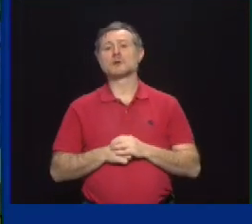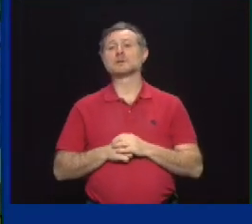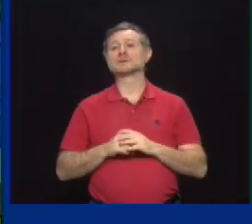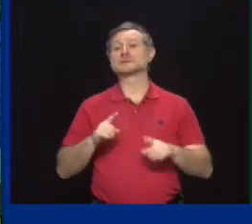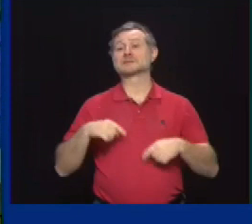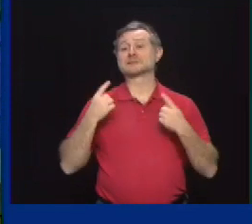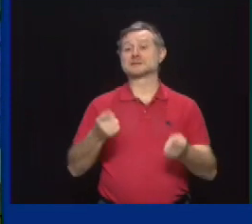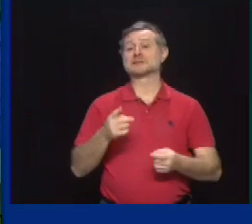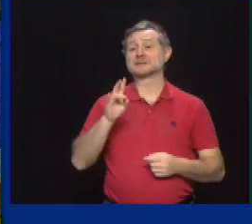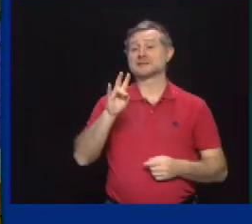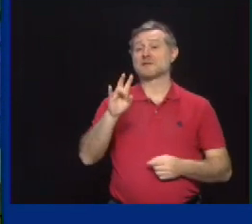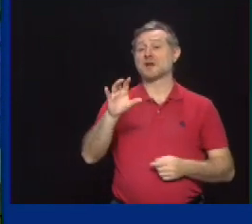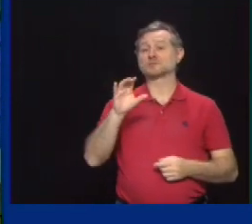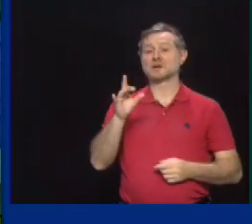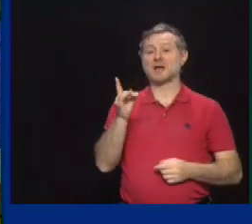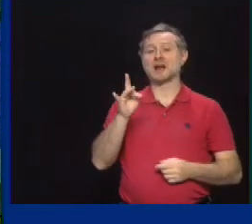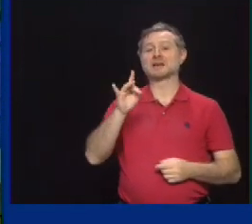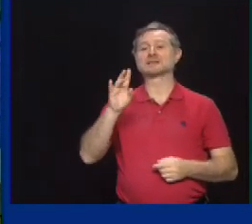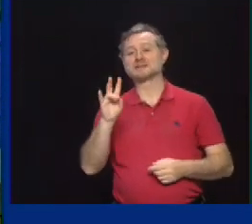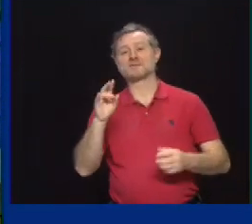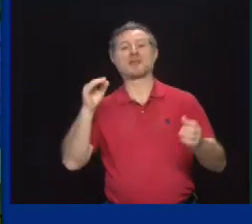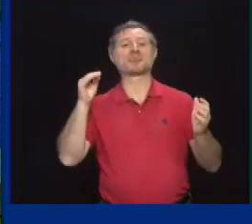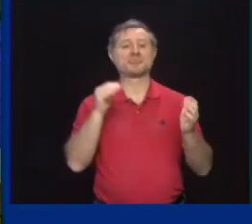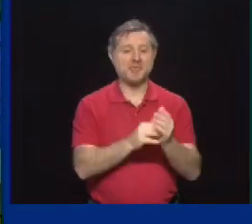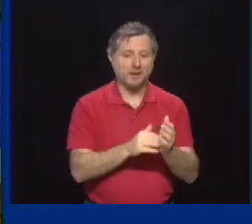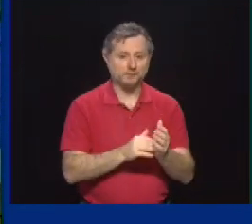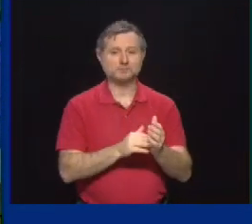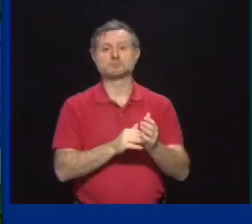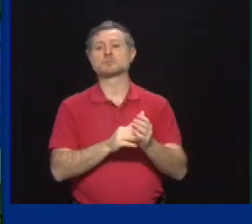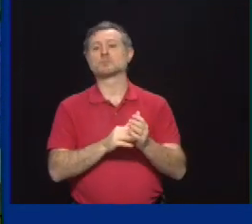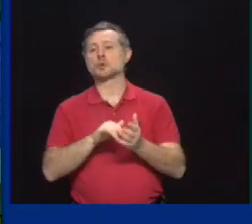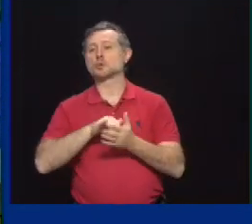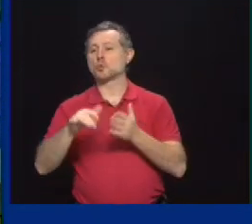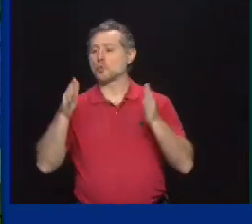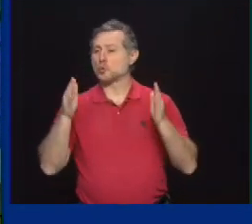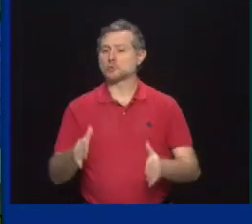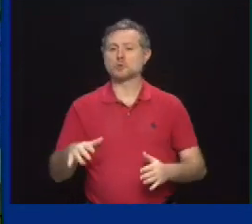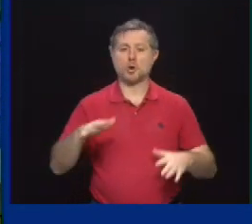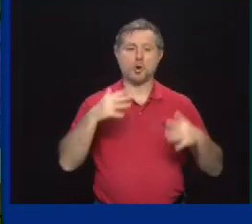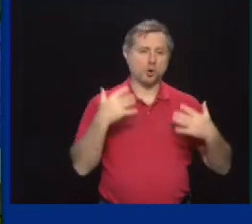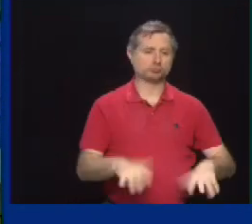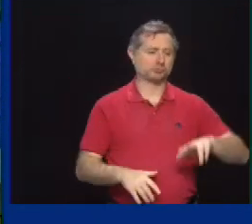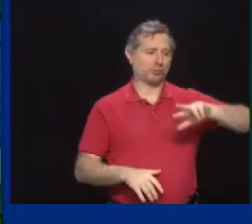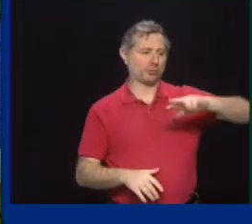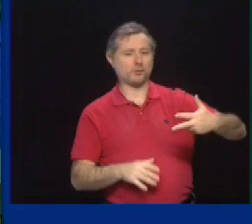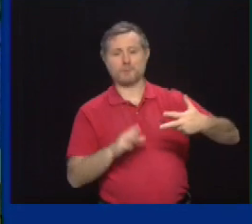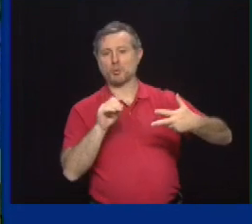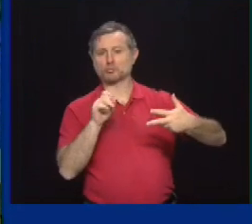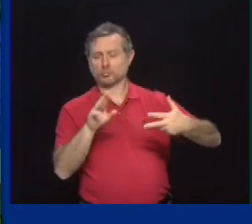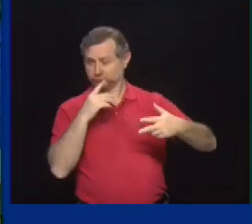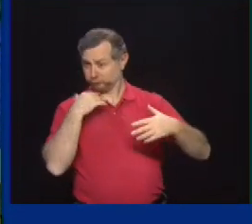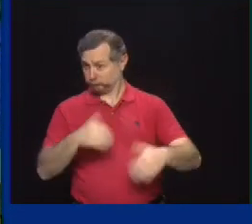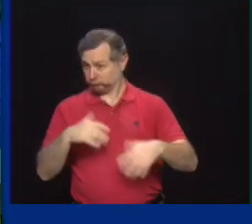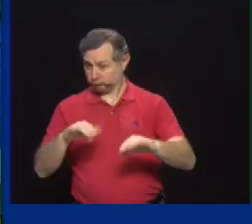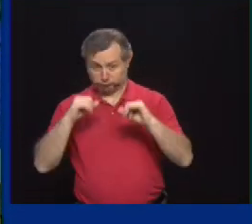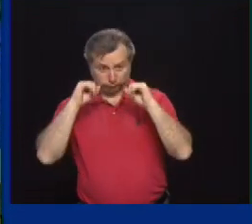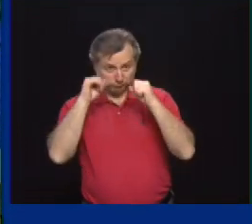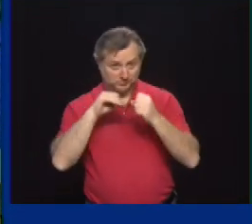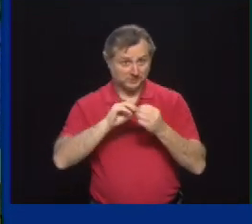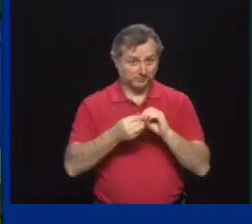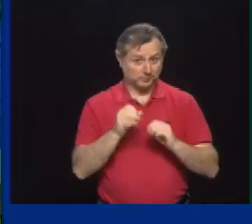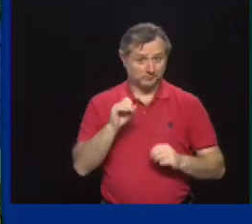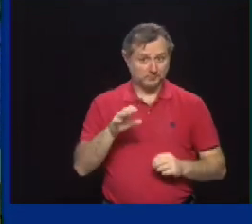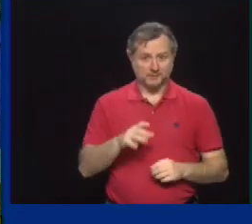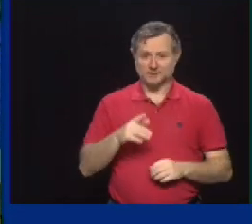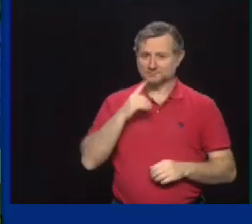,000 New Yorkers had a booster shot. 787,000. That's extraordinary. But we have 5.5